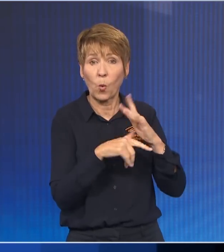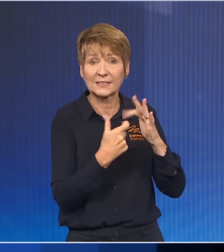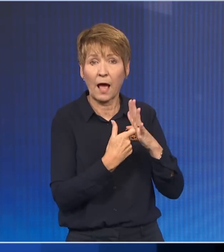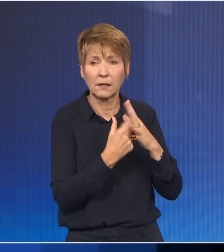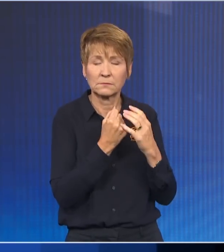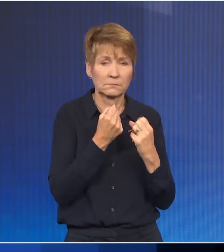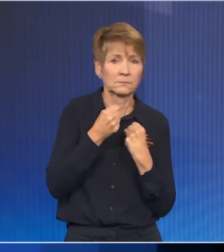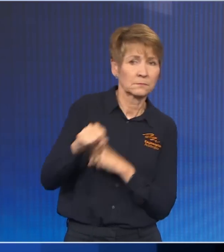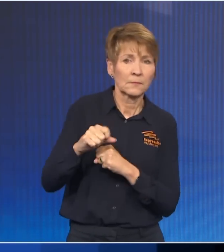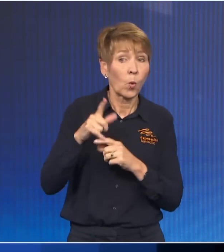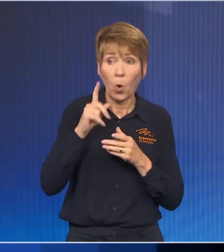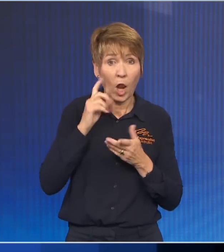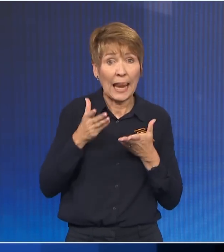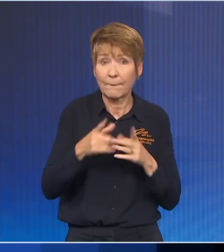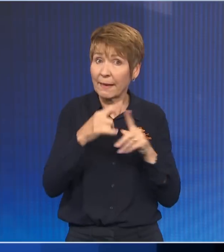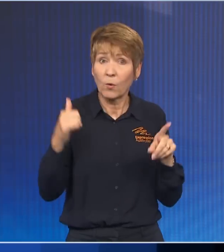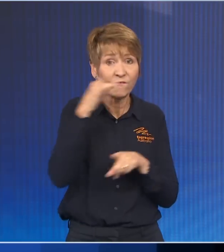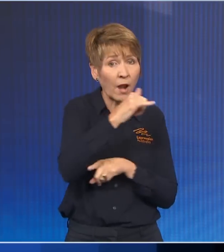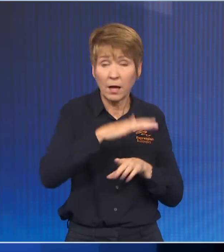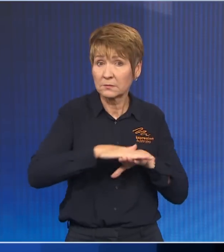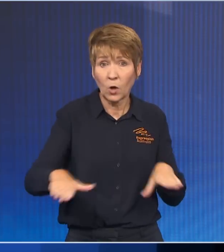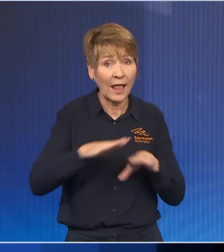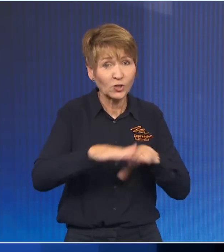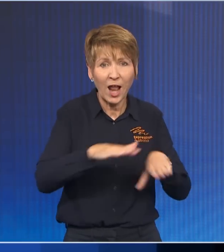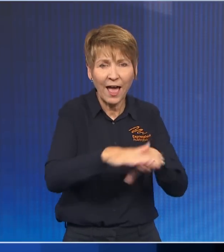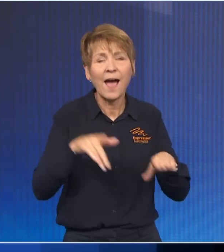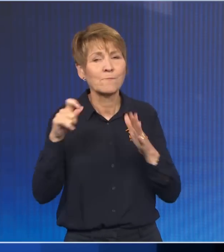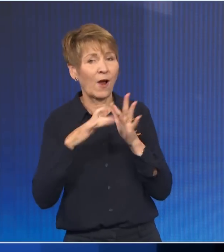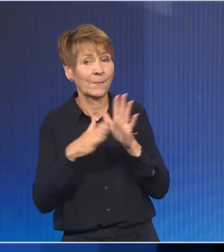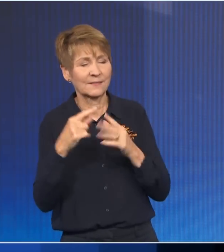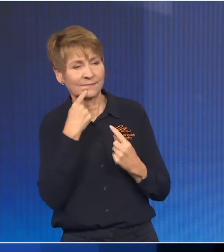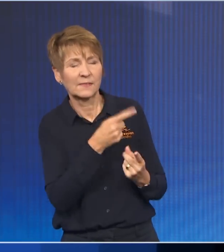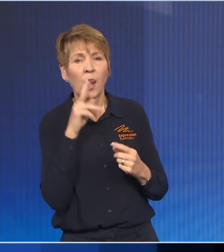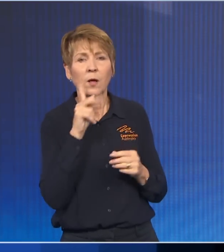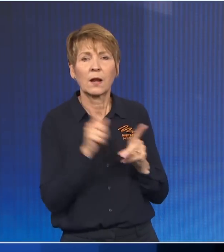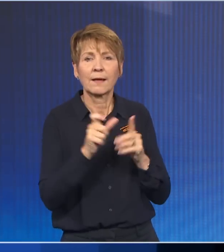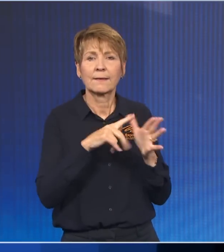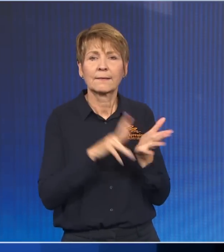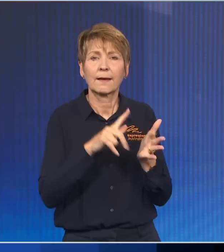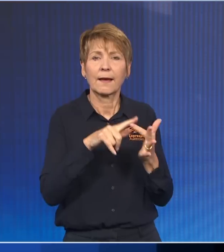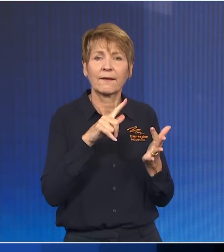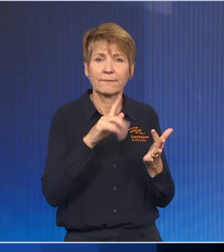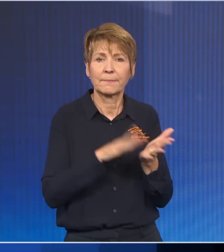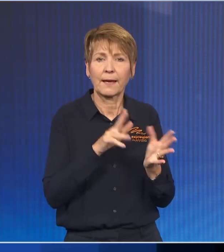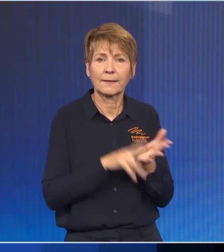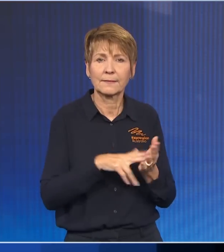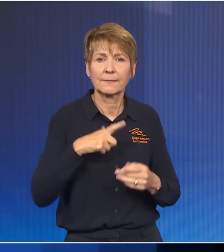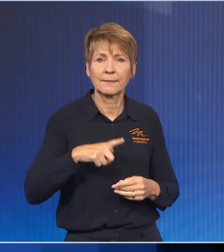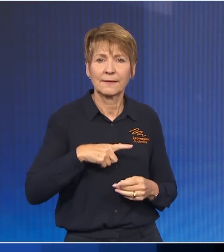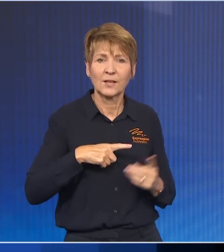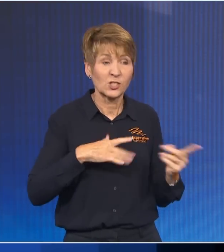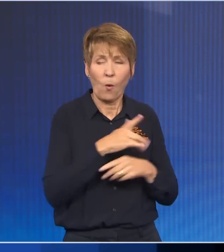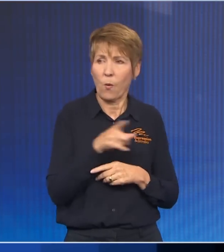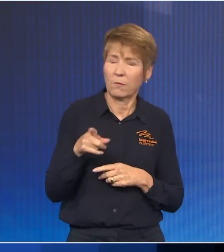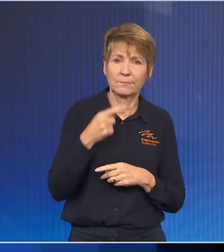country? I mean, this is obviously a repudiation of the way that he treated WA during the pandemic. Scott Morrison was actually a great friend